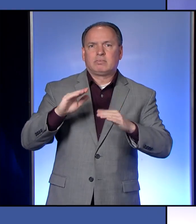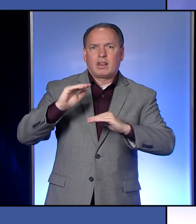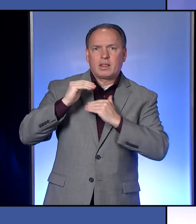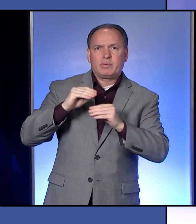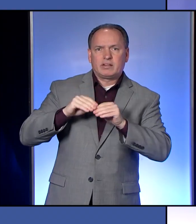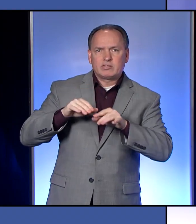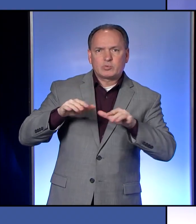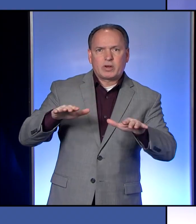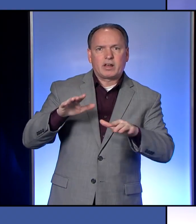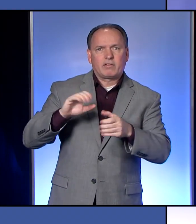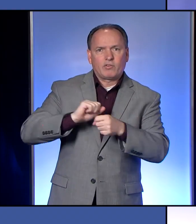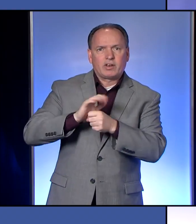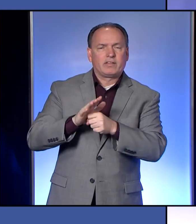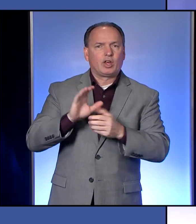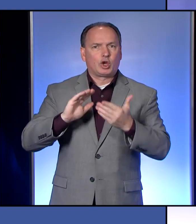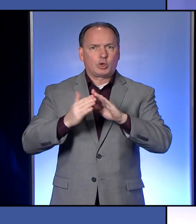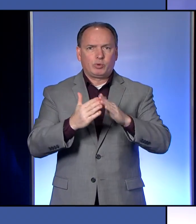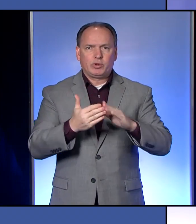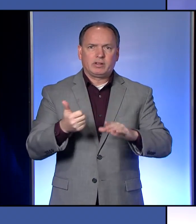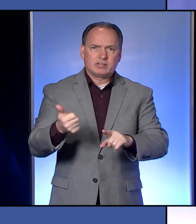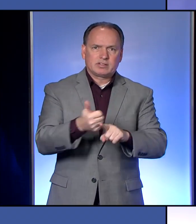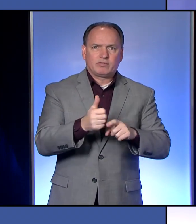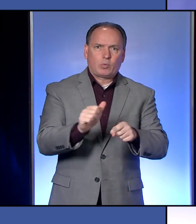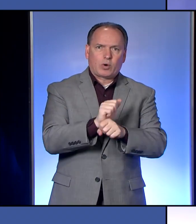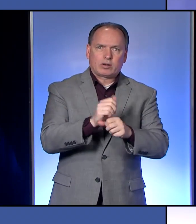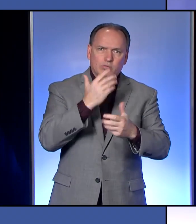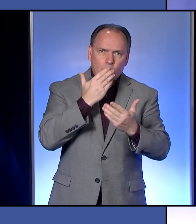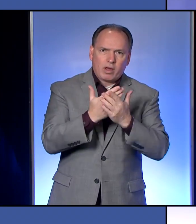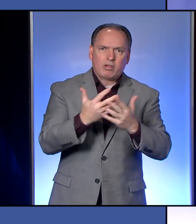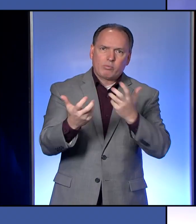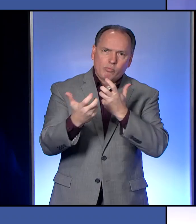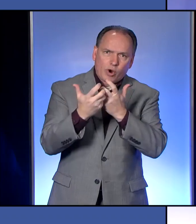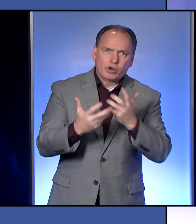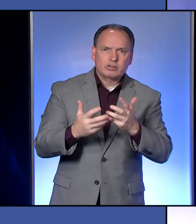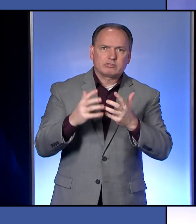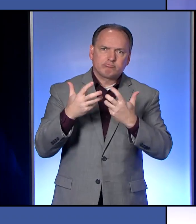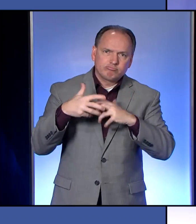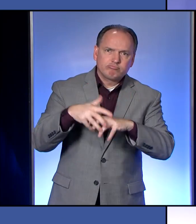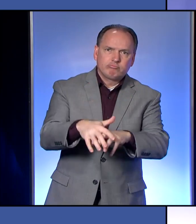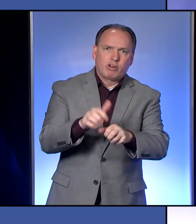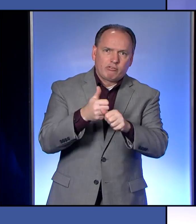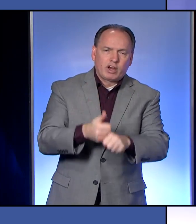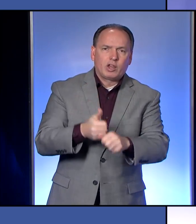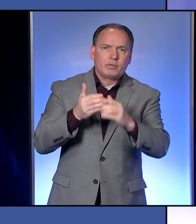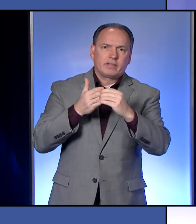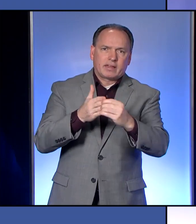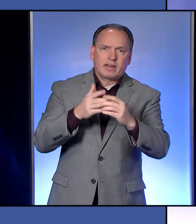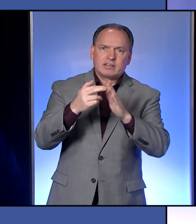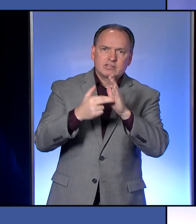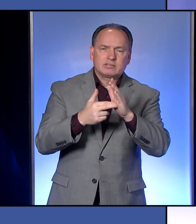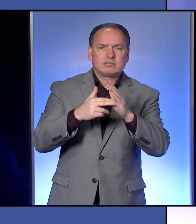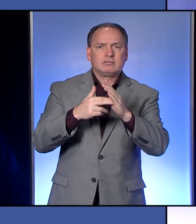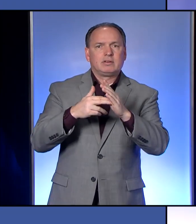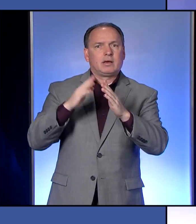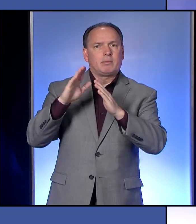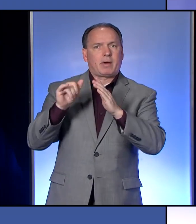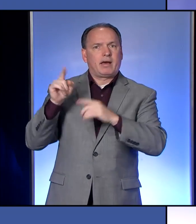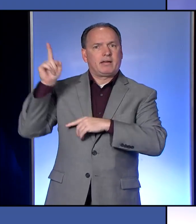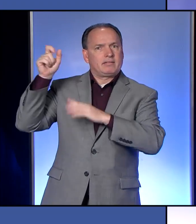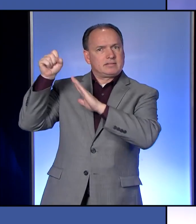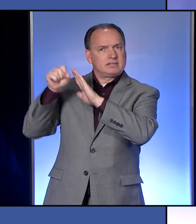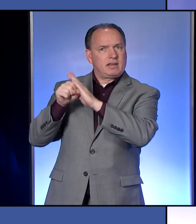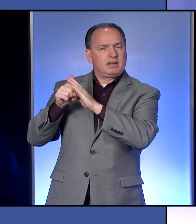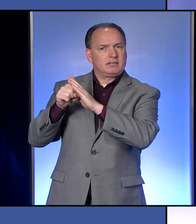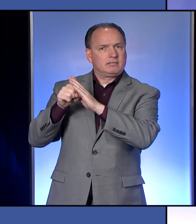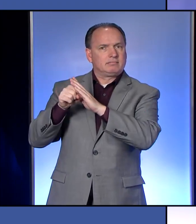-19. The community has worked really well with us to be our partners and following the guidance put out by us and put out by the